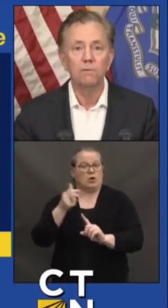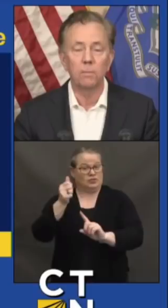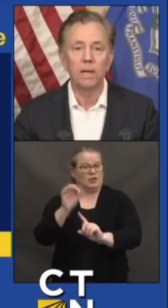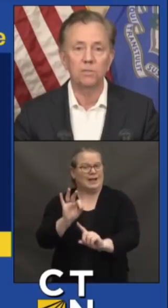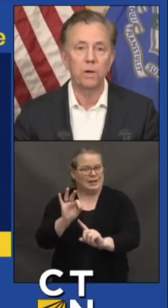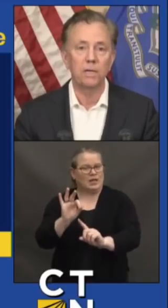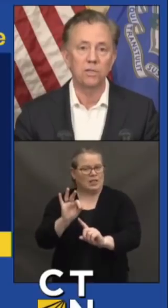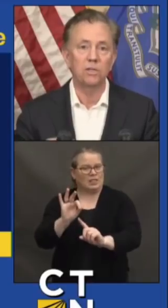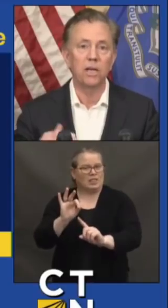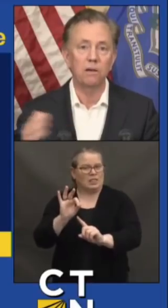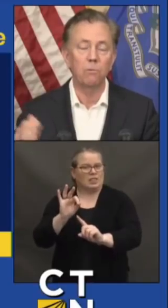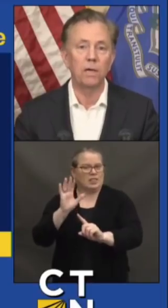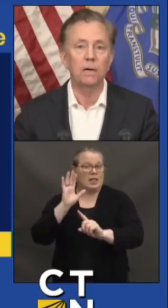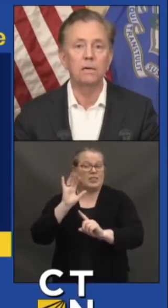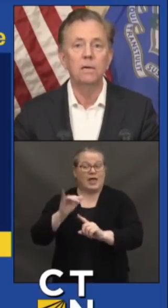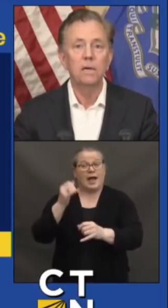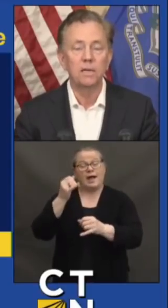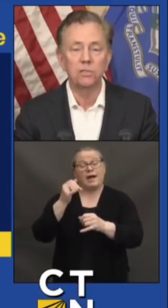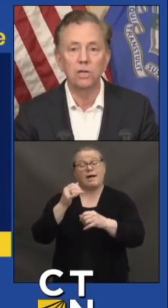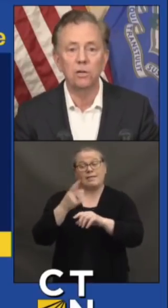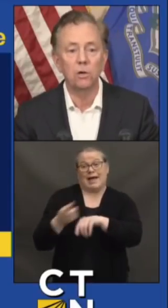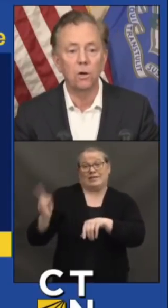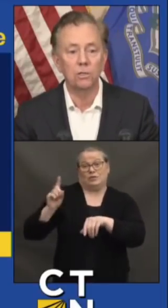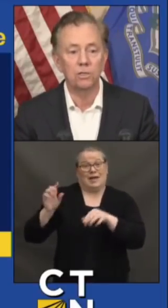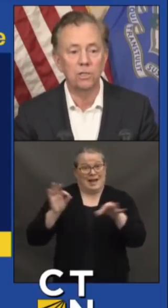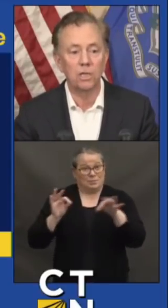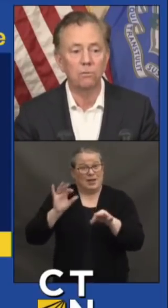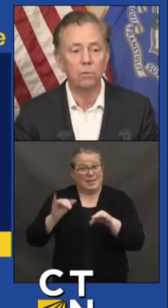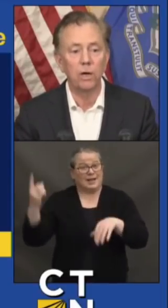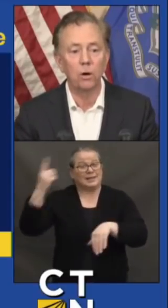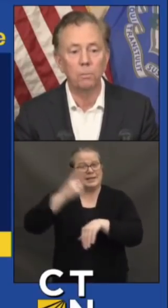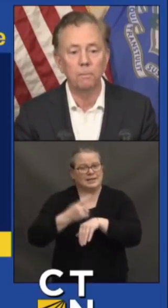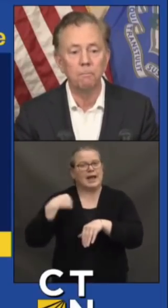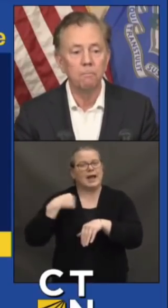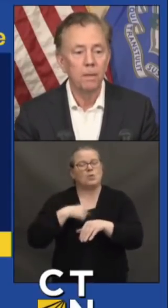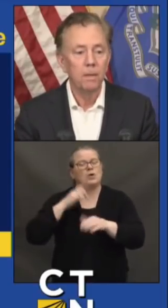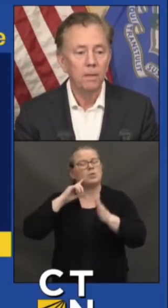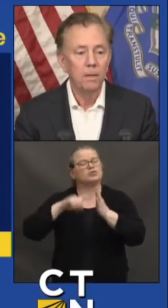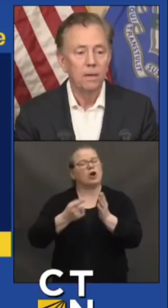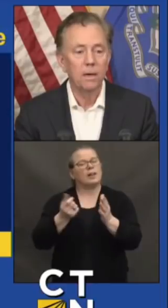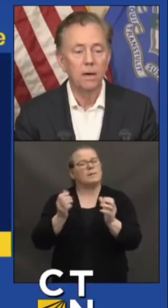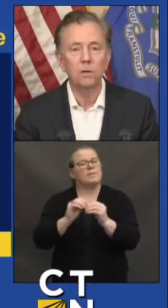from last week, is the day we continue to cautiously reopen.